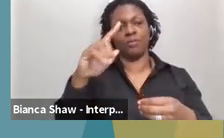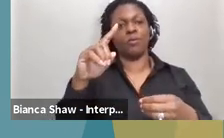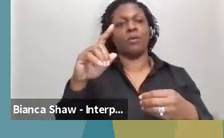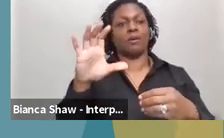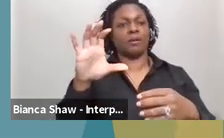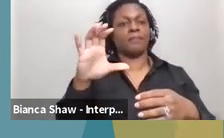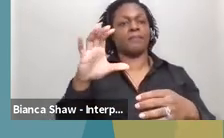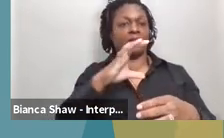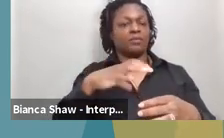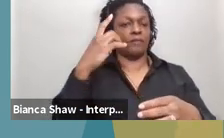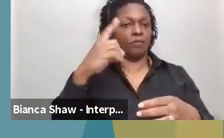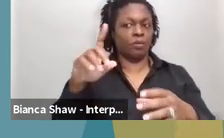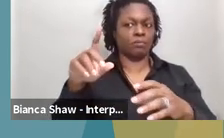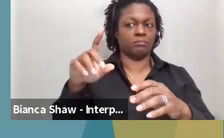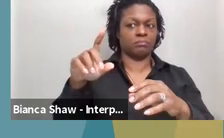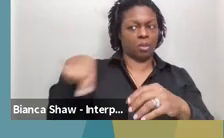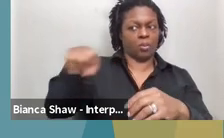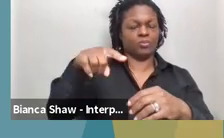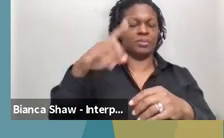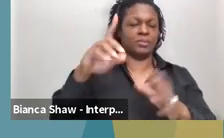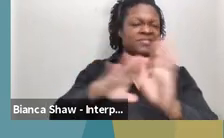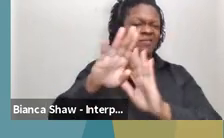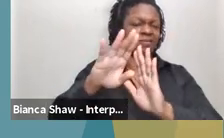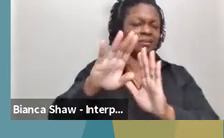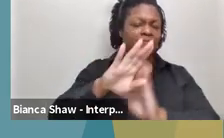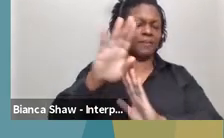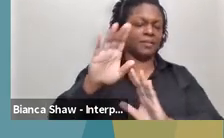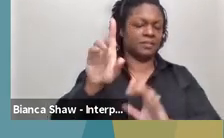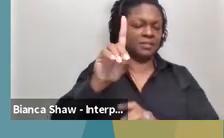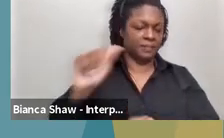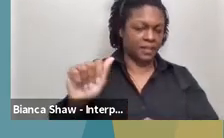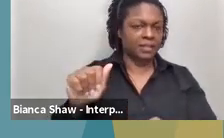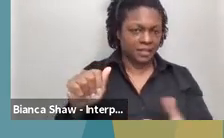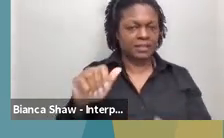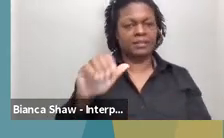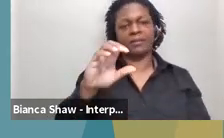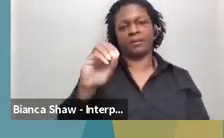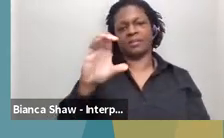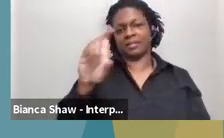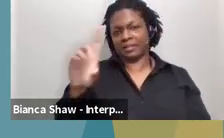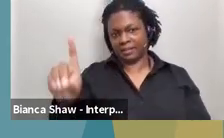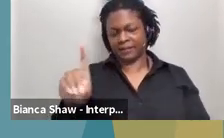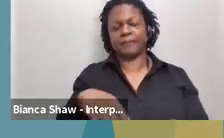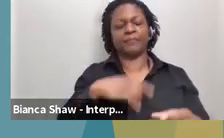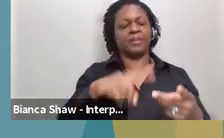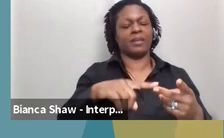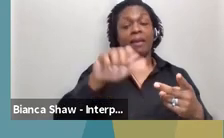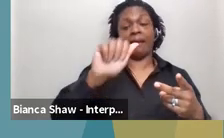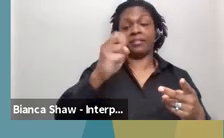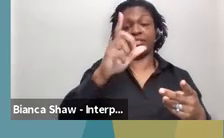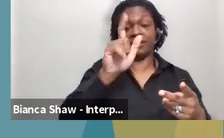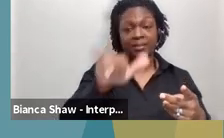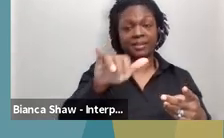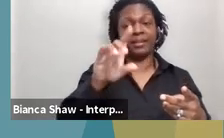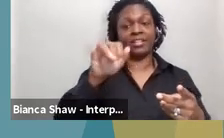and she has been in that role since July of 2018. We also have Dr. Ashley Jefferson, who is currently the